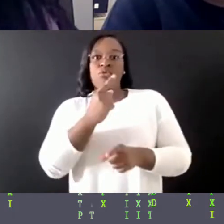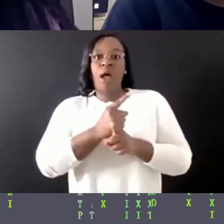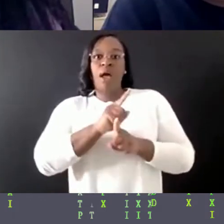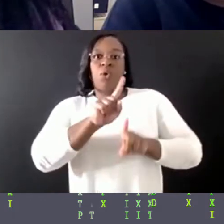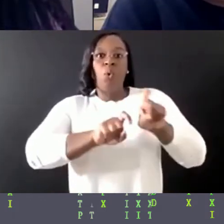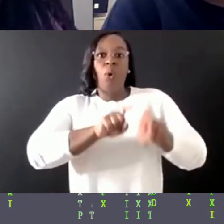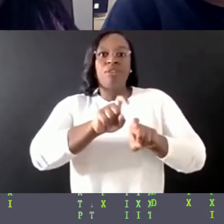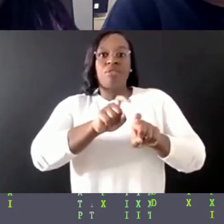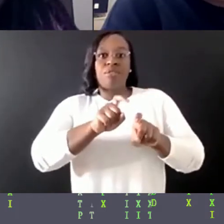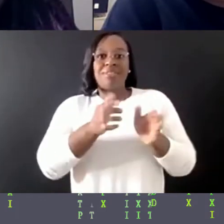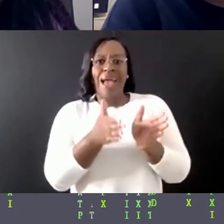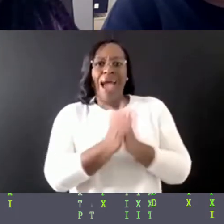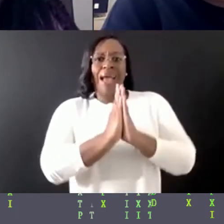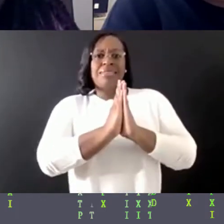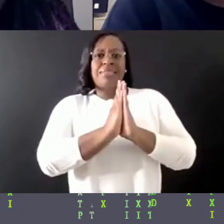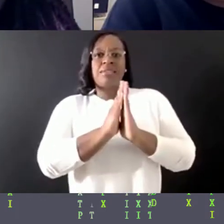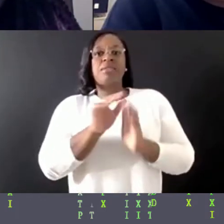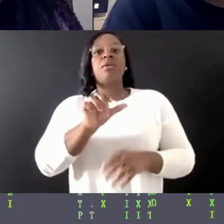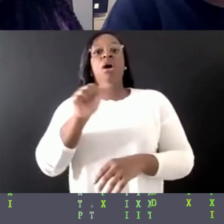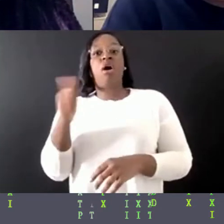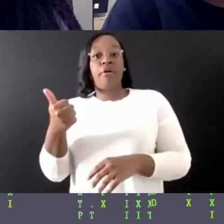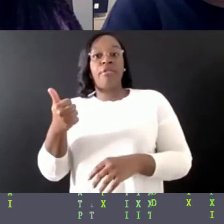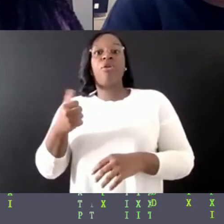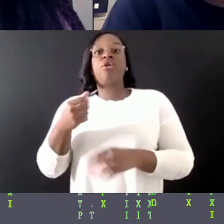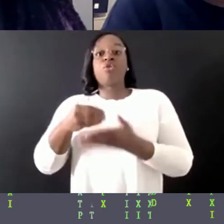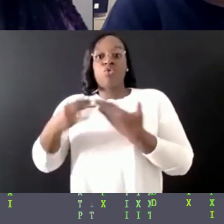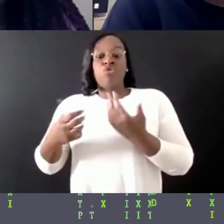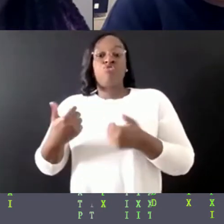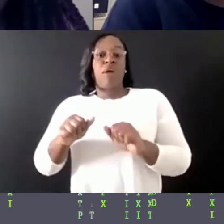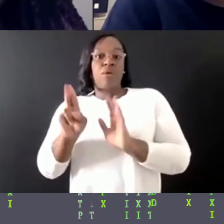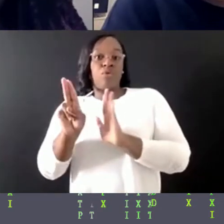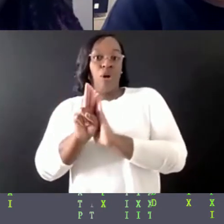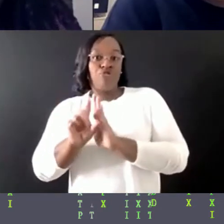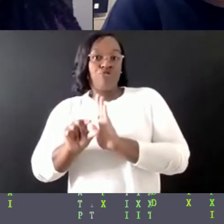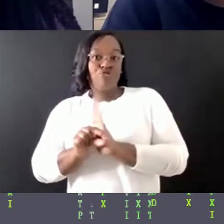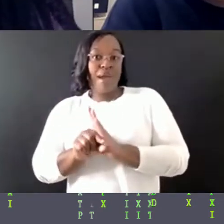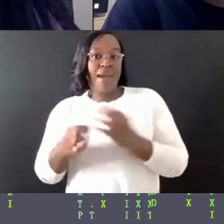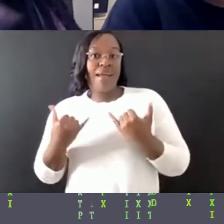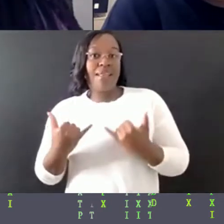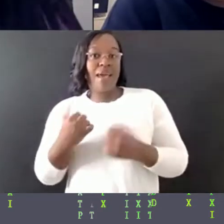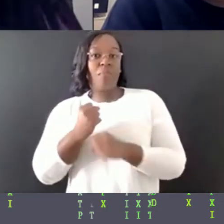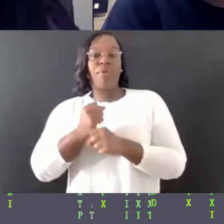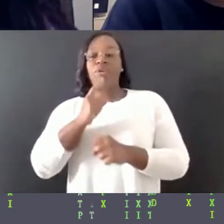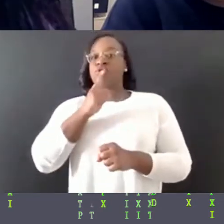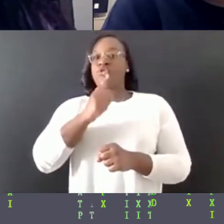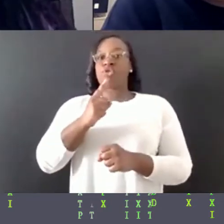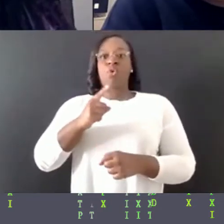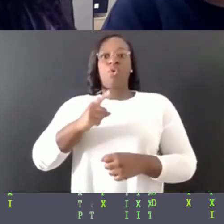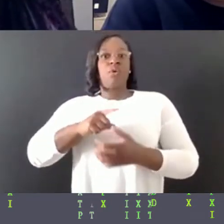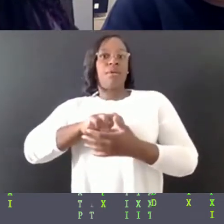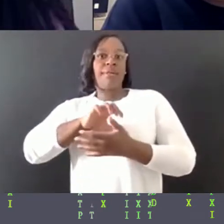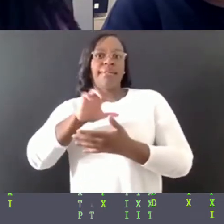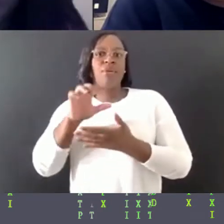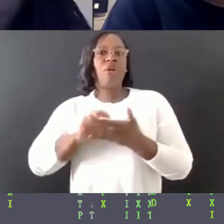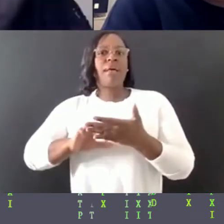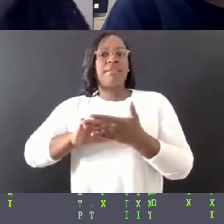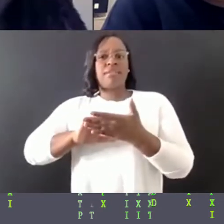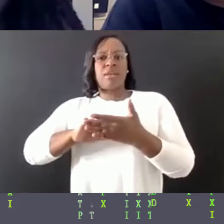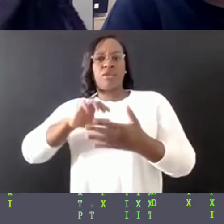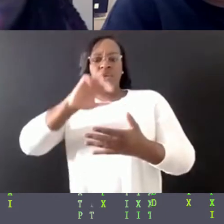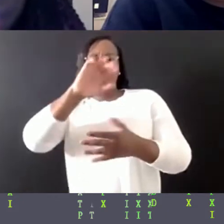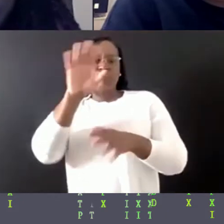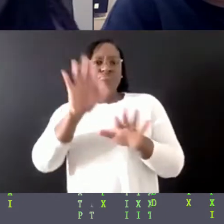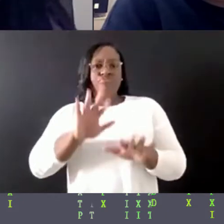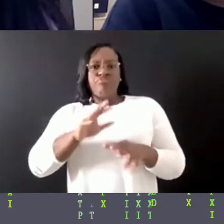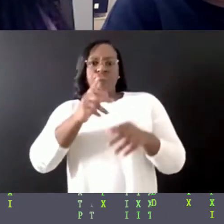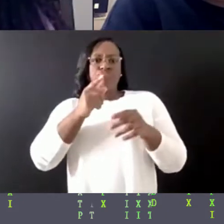who's trying to get into undergrad. Um, making sure that, like, their essays are completed. And, know, they're